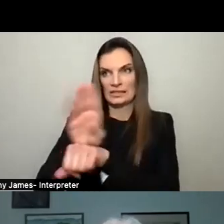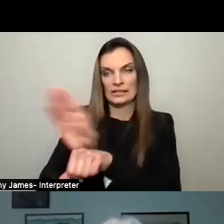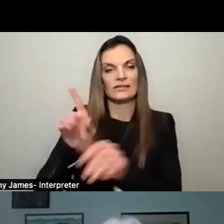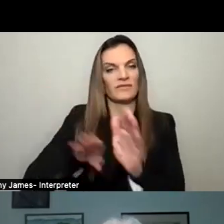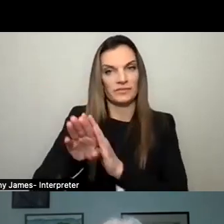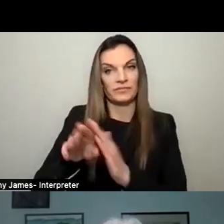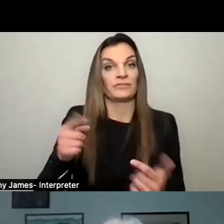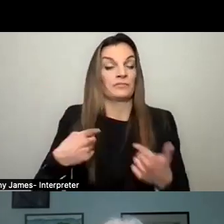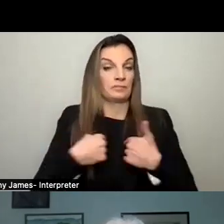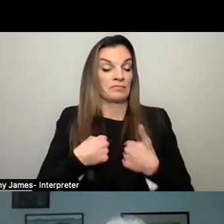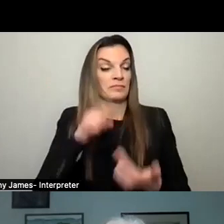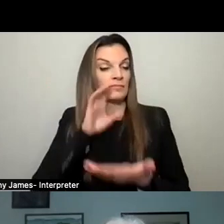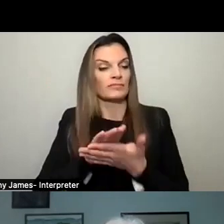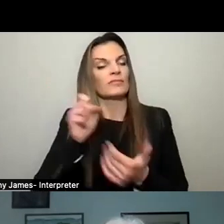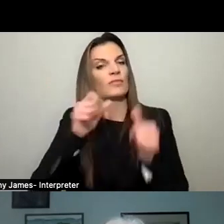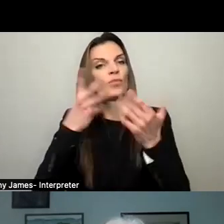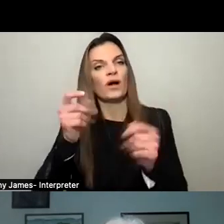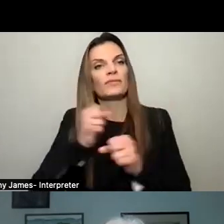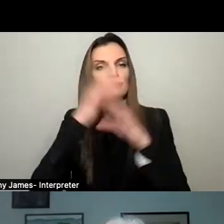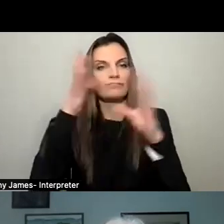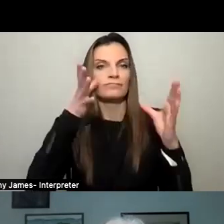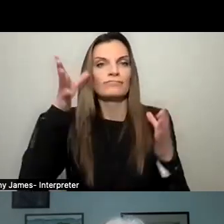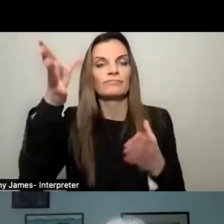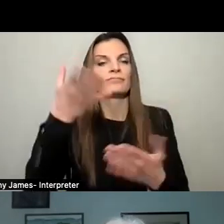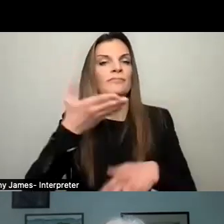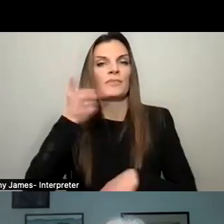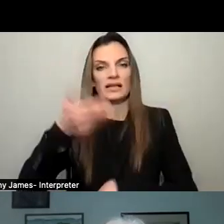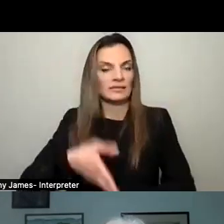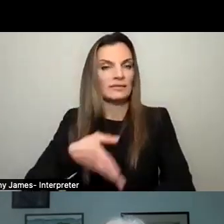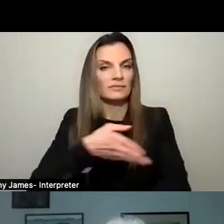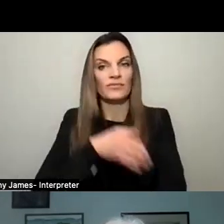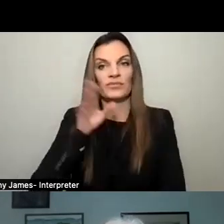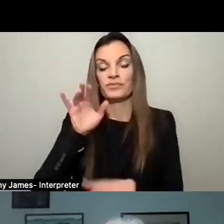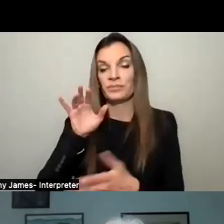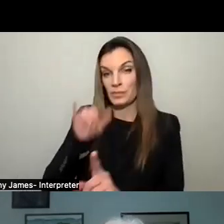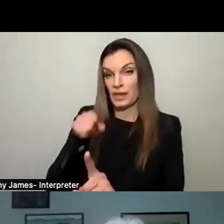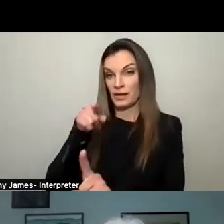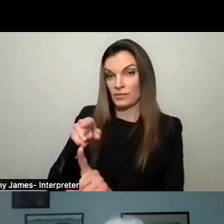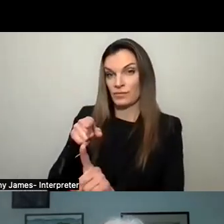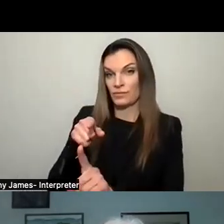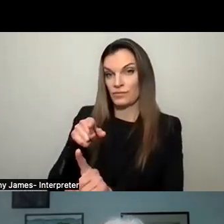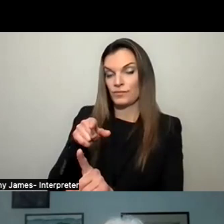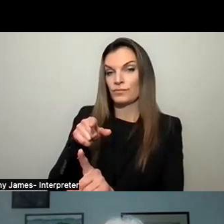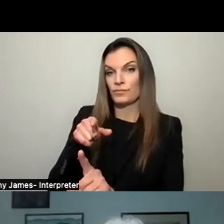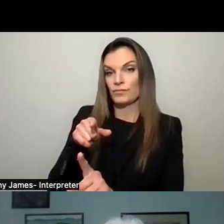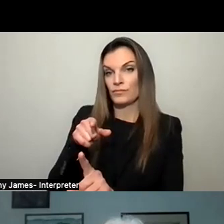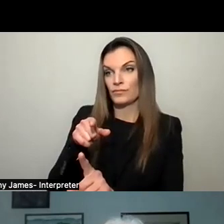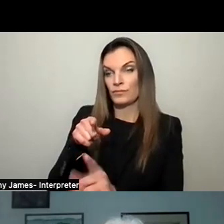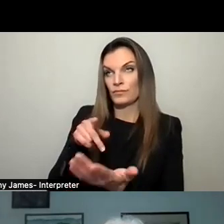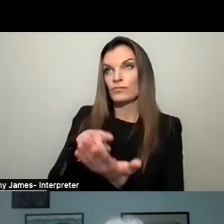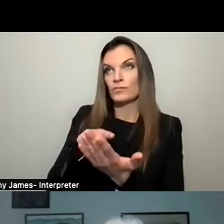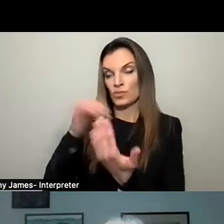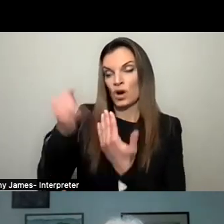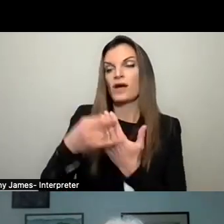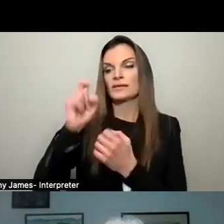think we need to make sure we look at this at the long term. That individual project needs to be fit inside of our village,